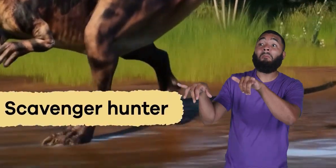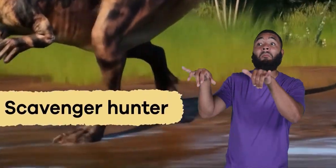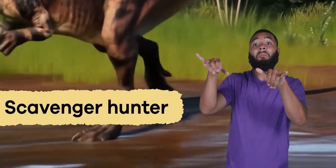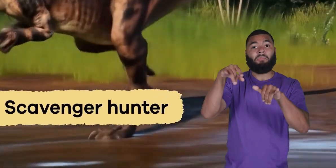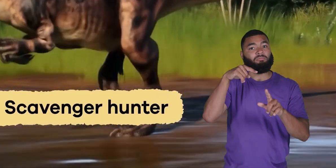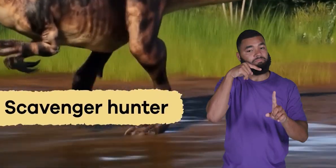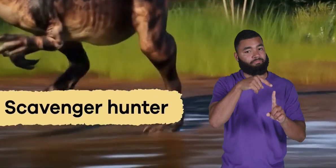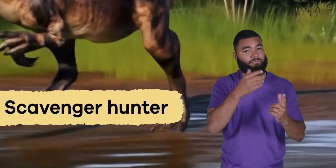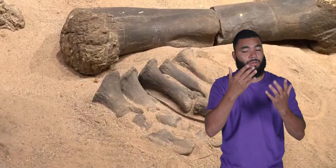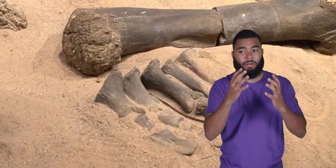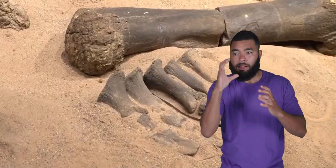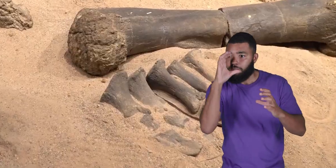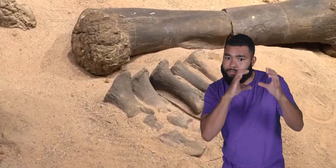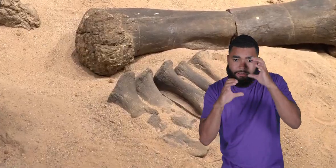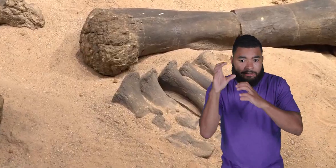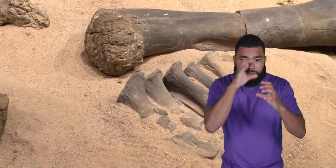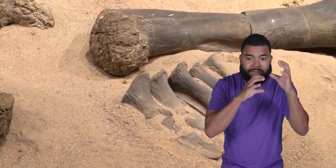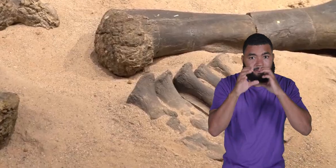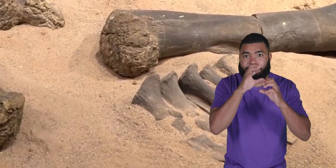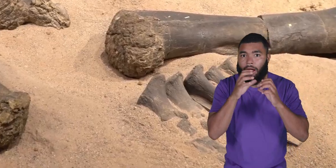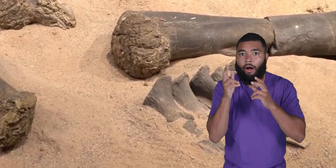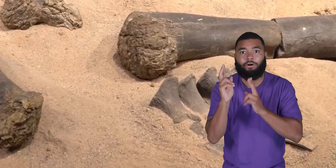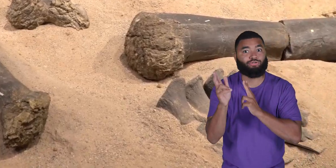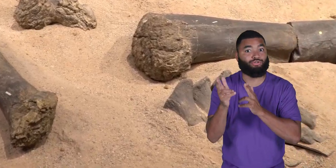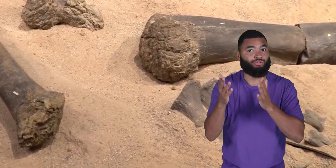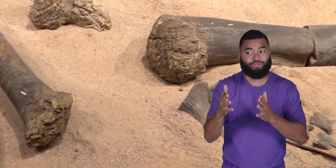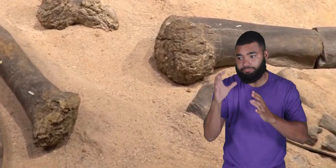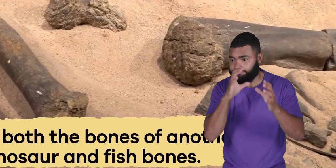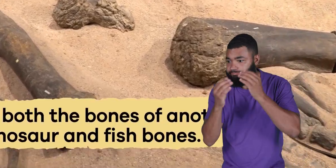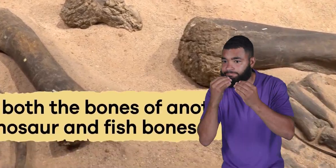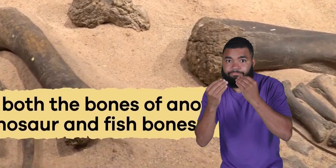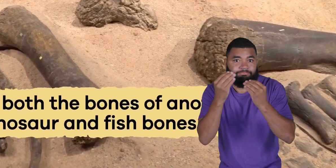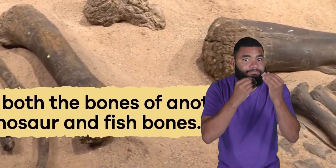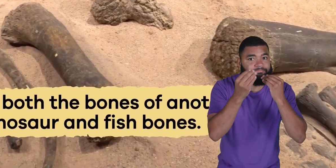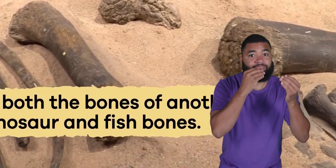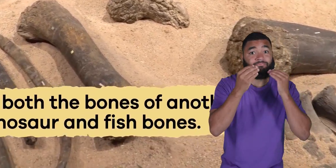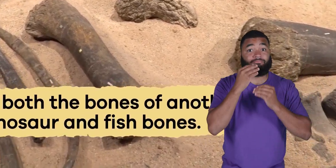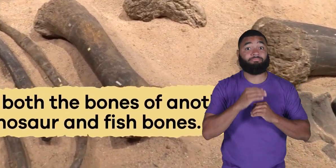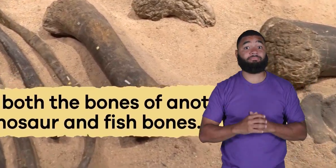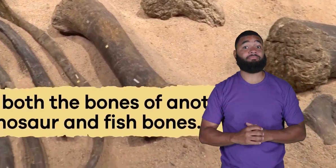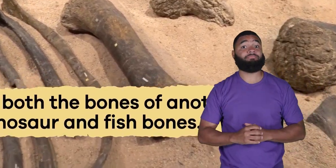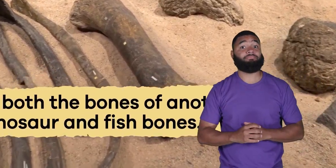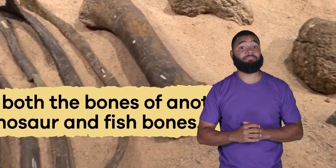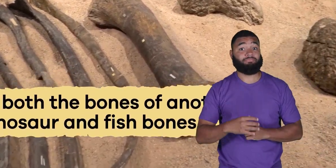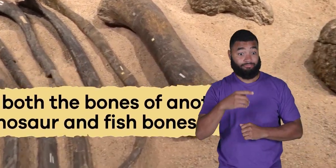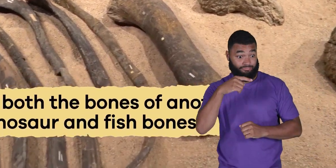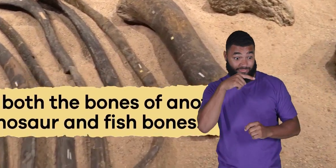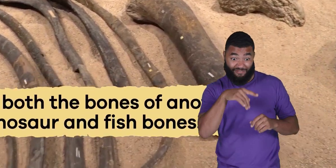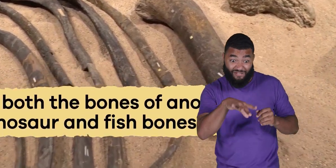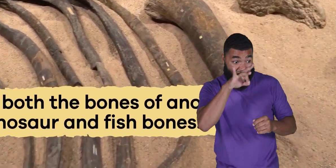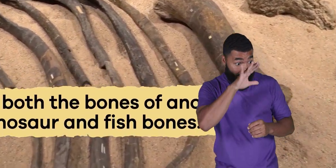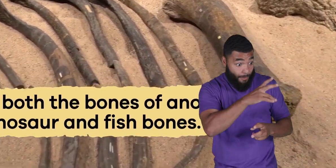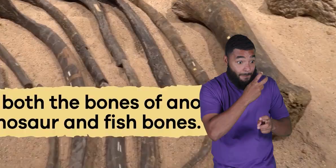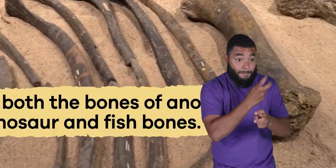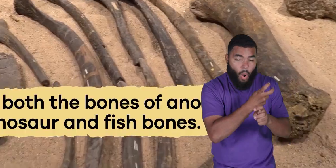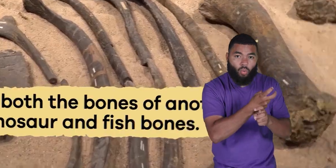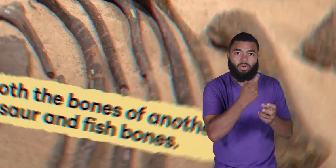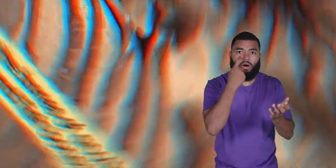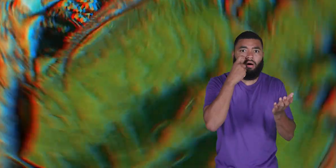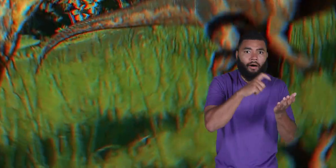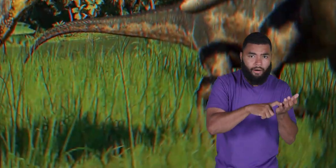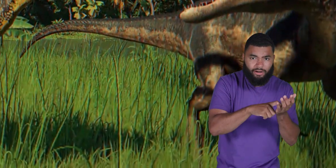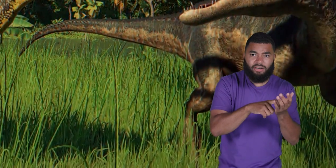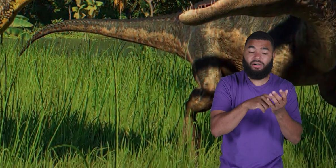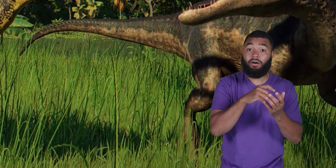scavenger hunter. When scientists found its fossil remains, it had both the bones of another dinosaur and fish bones.